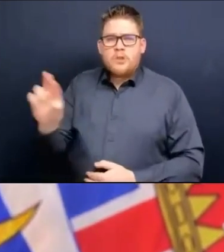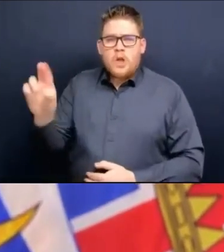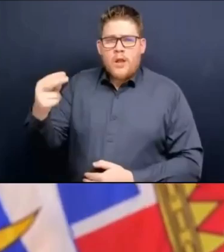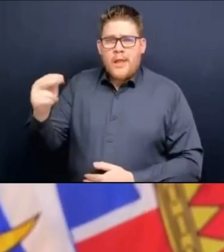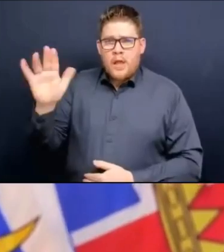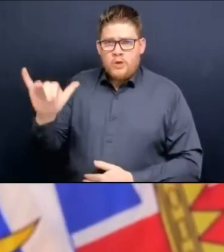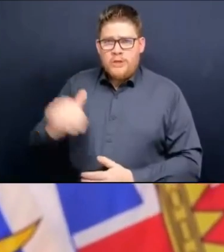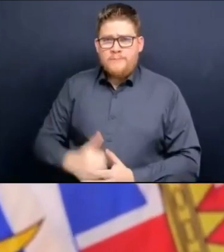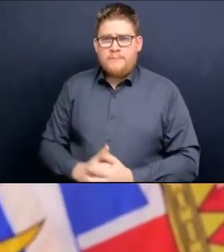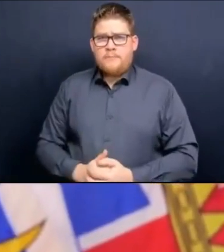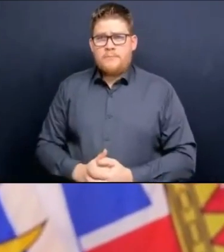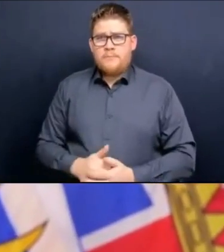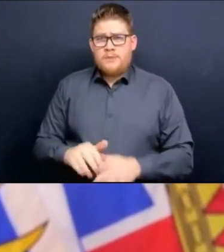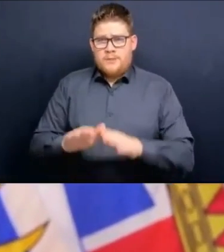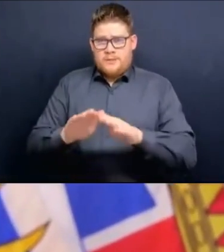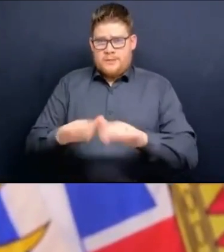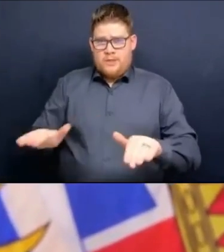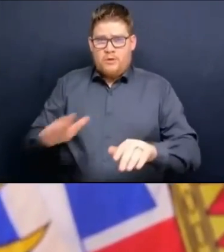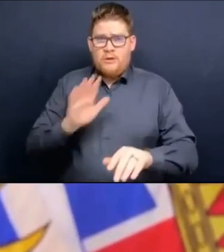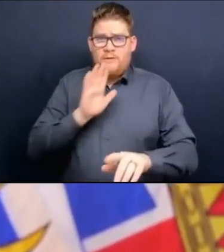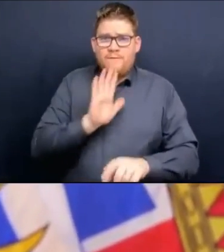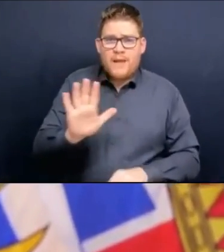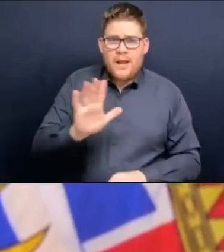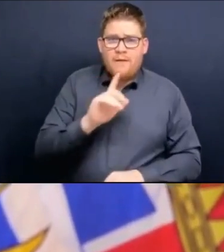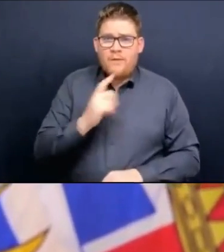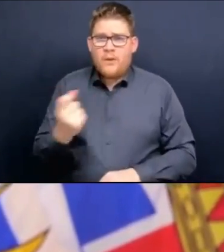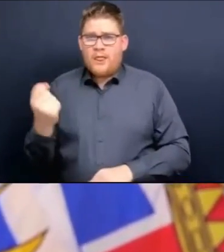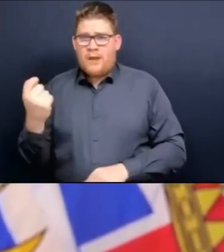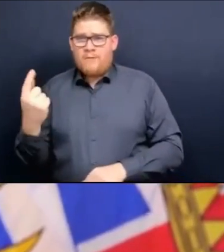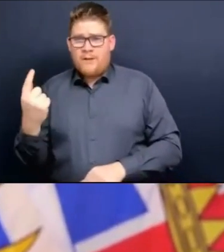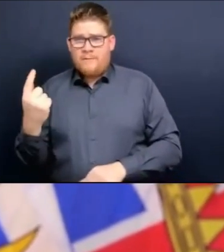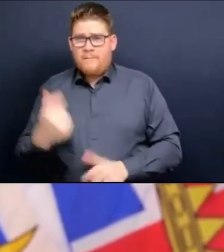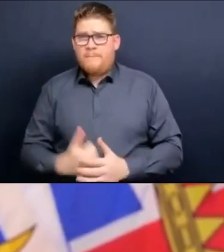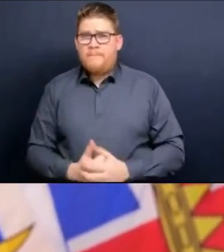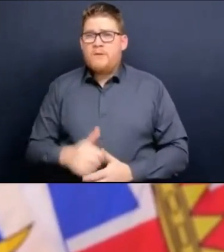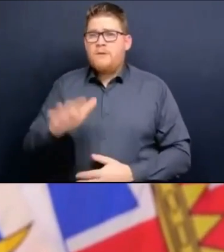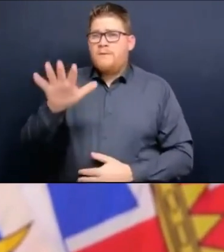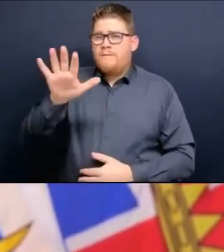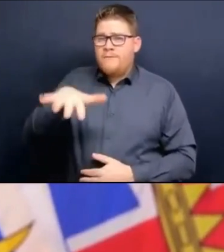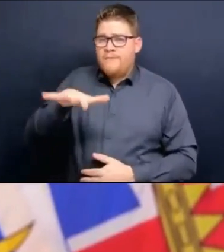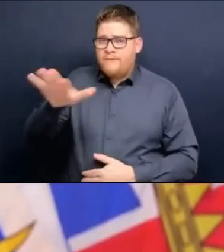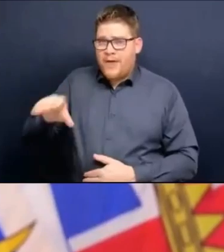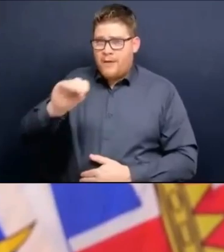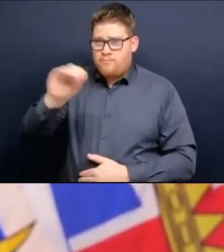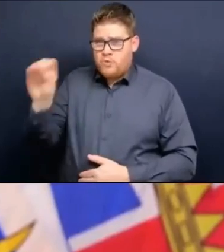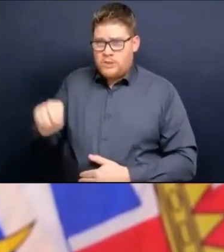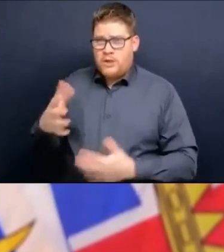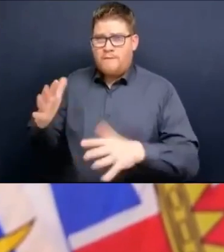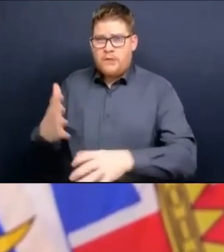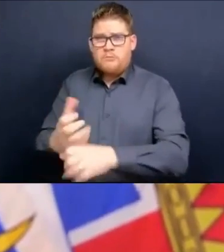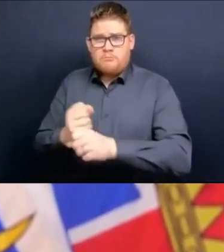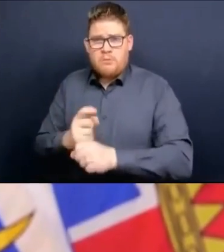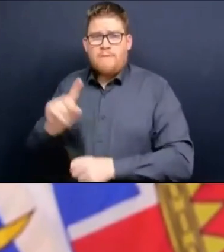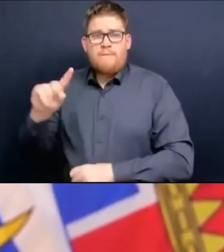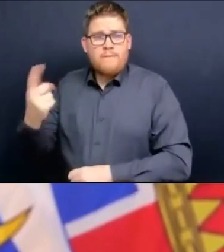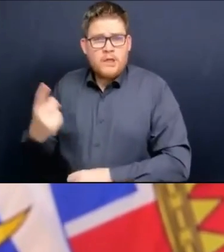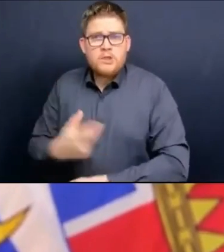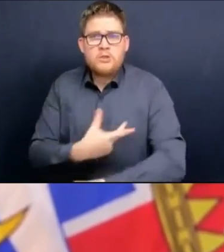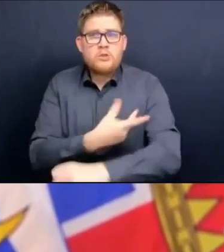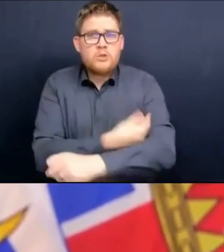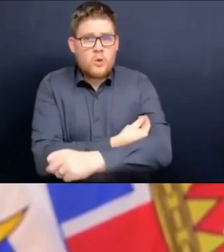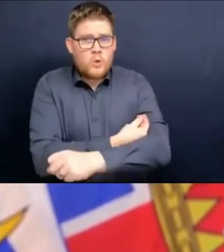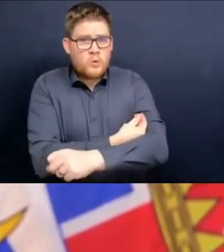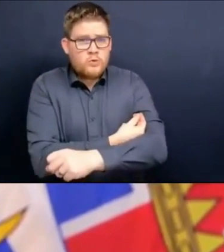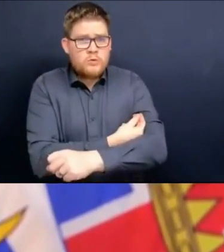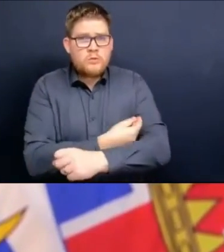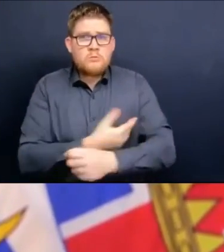to 11 in B.C. have received one dose of a COVID vaccine. Is that number an acceptable level for you? And what, if